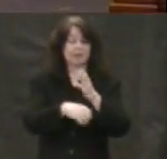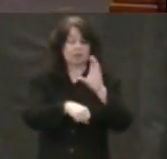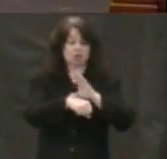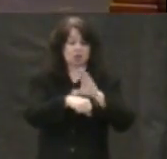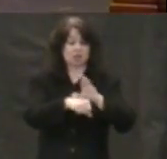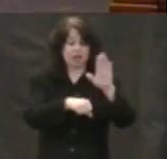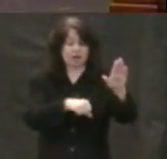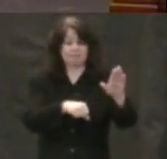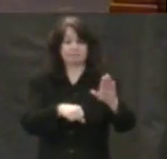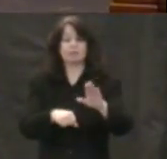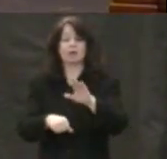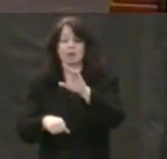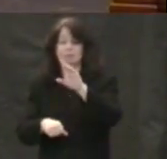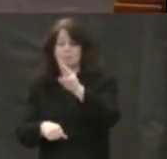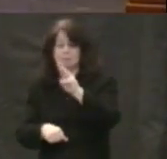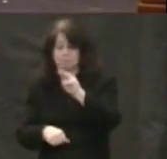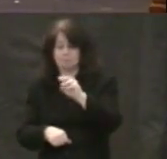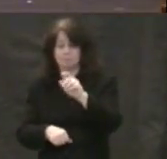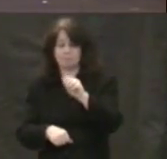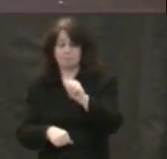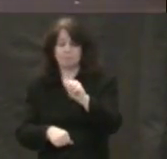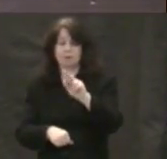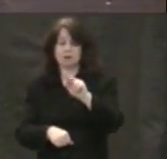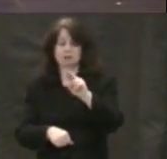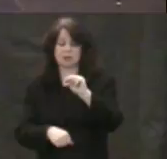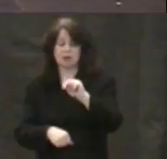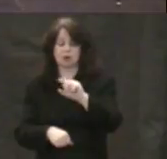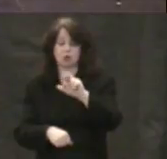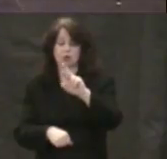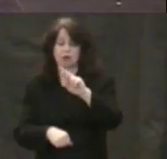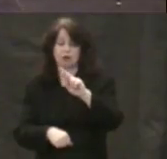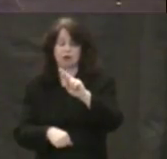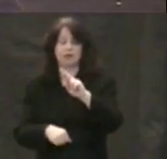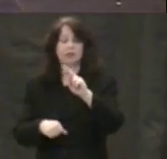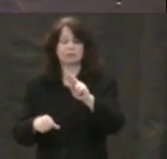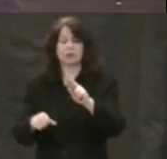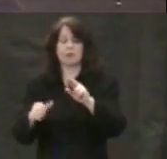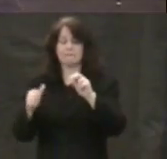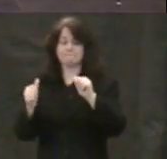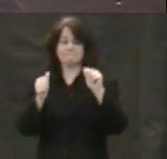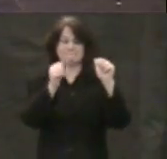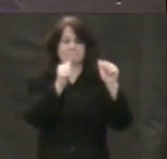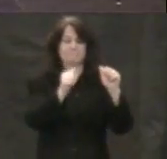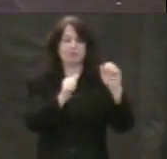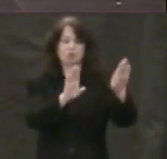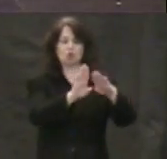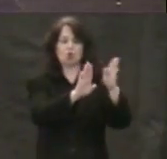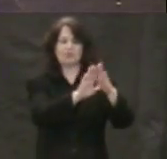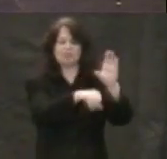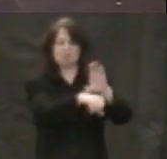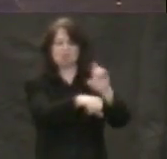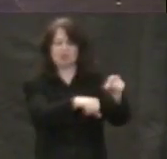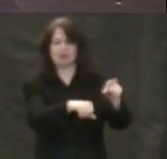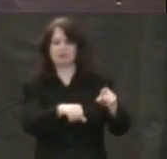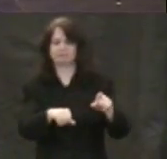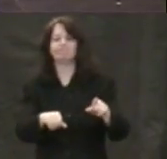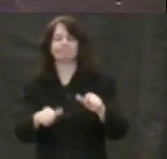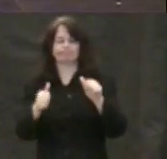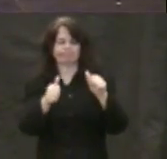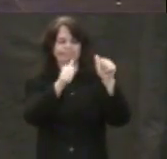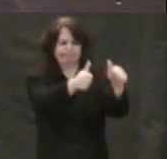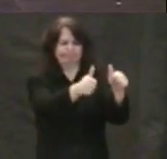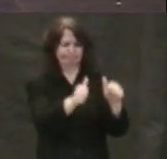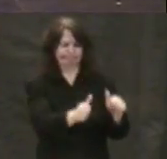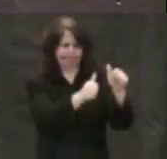45 times. I will underscore that. 45 times in 95